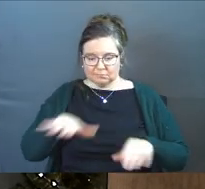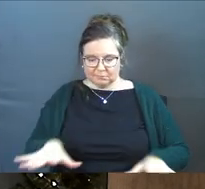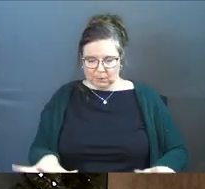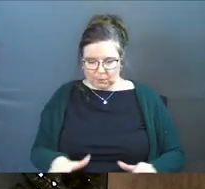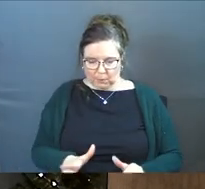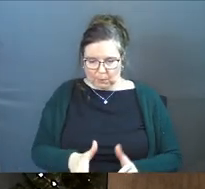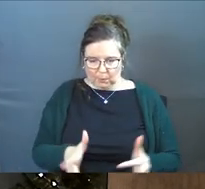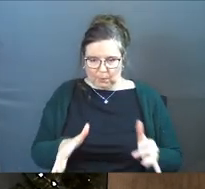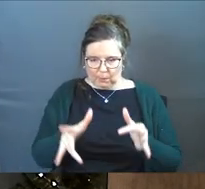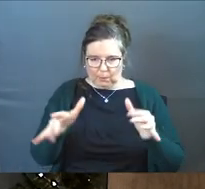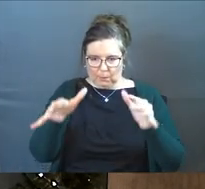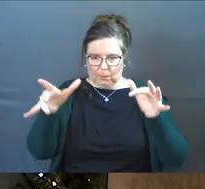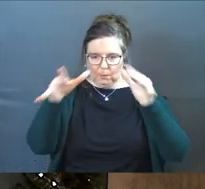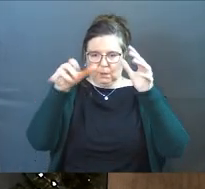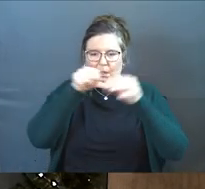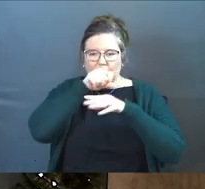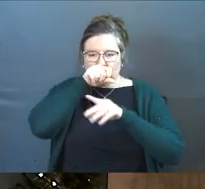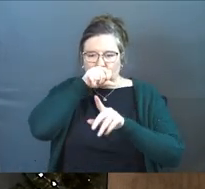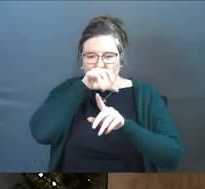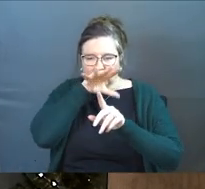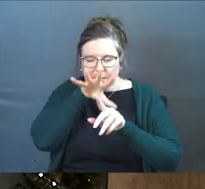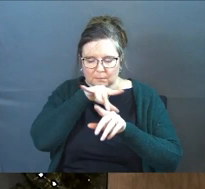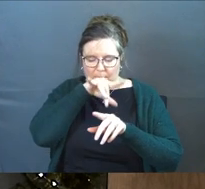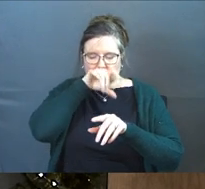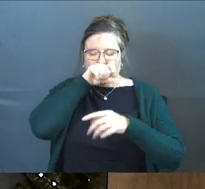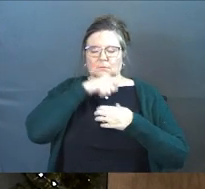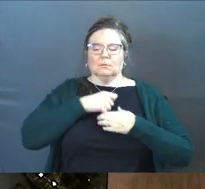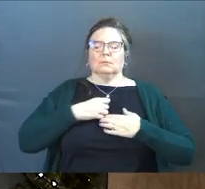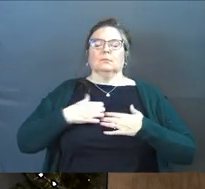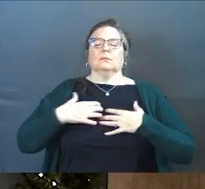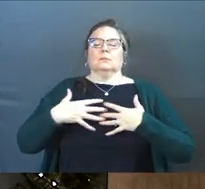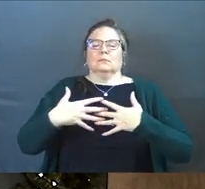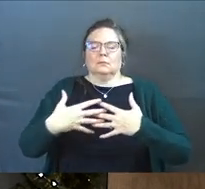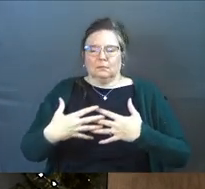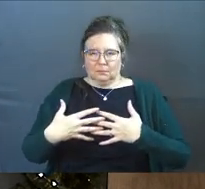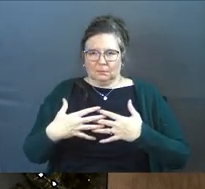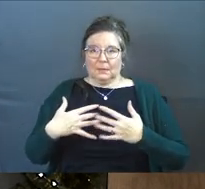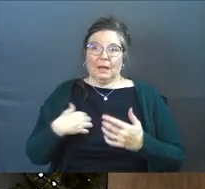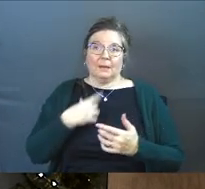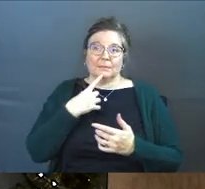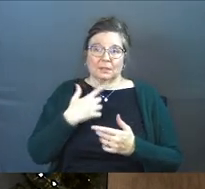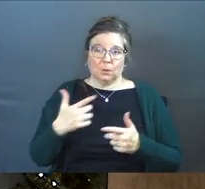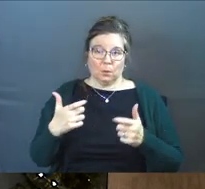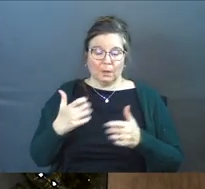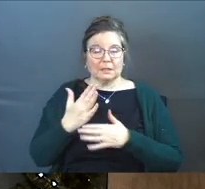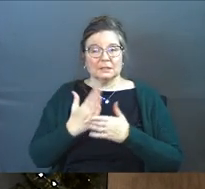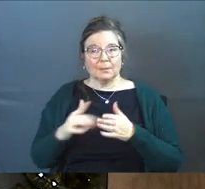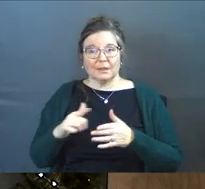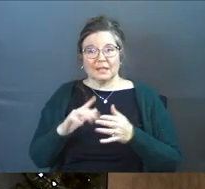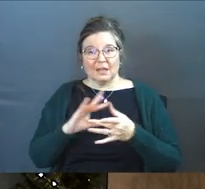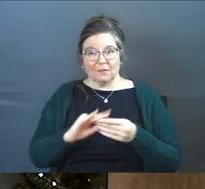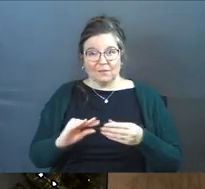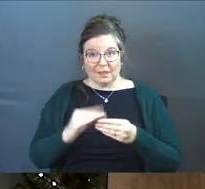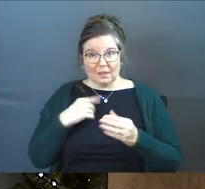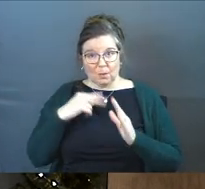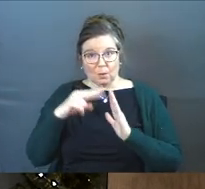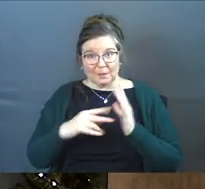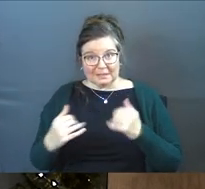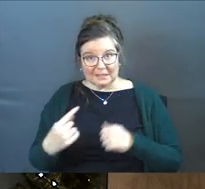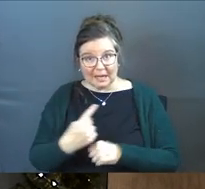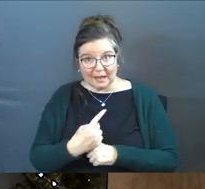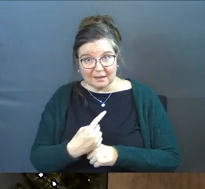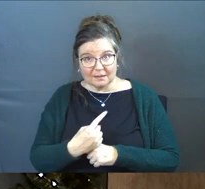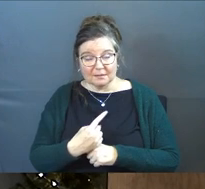He breathed into His nostrils the breath of life and the man became a living creature. Now I'll just say this real quick. Some of these phrases that we're reading